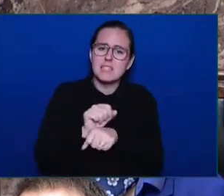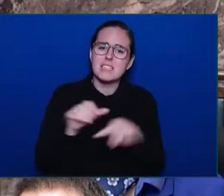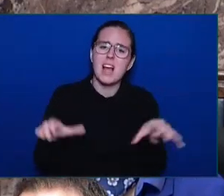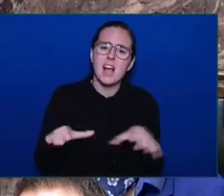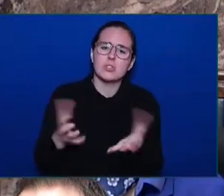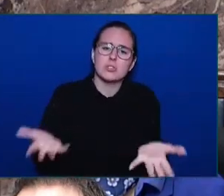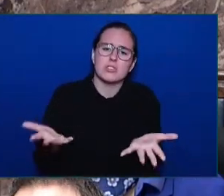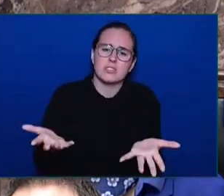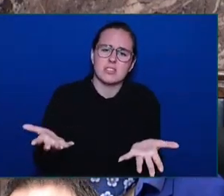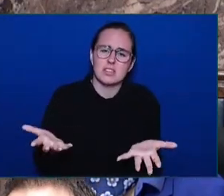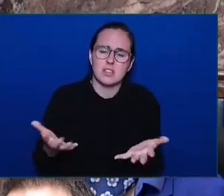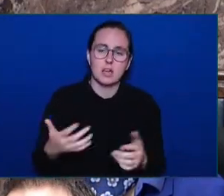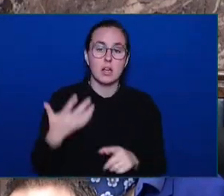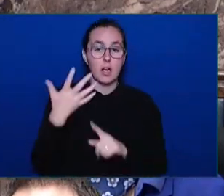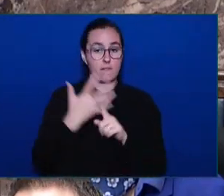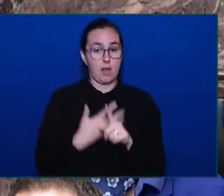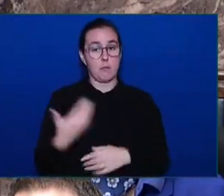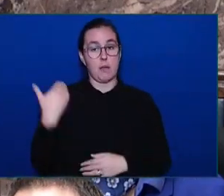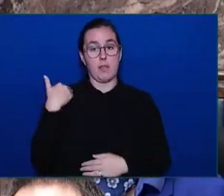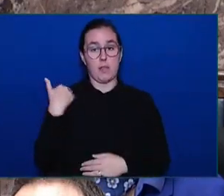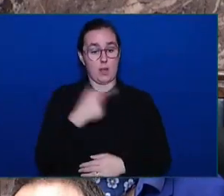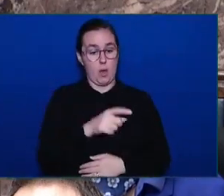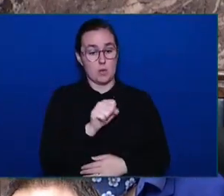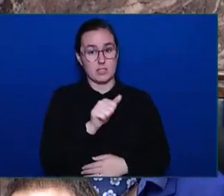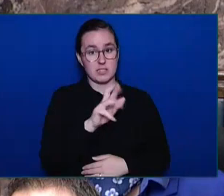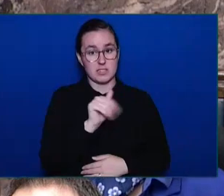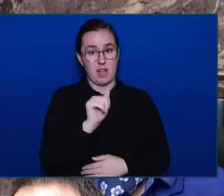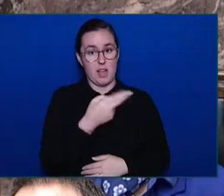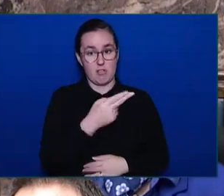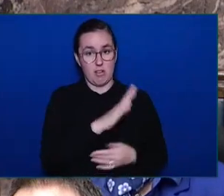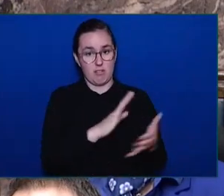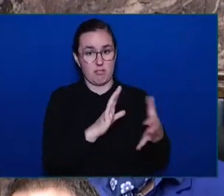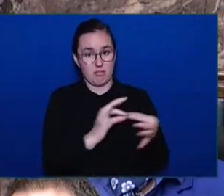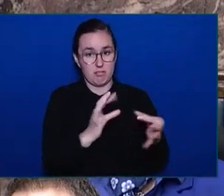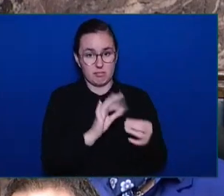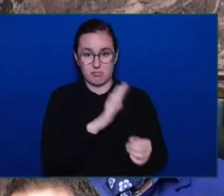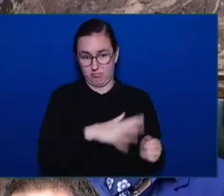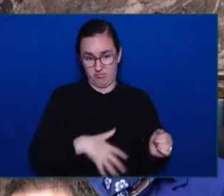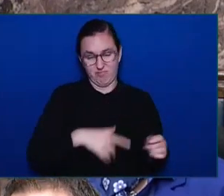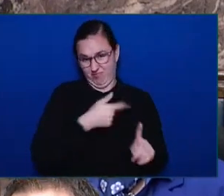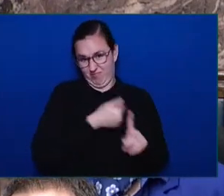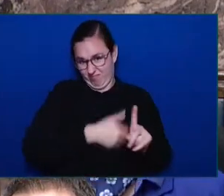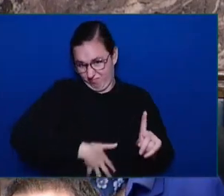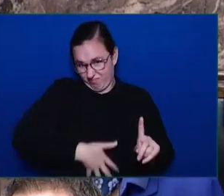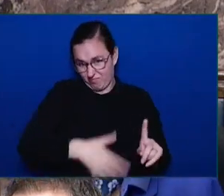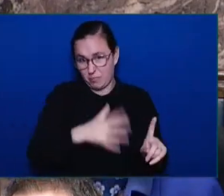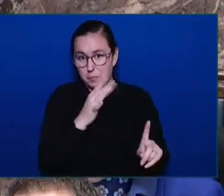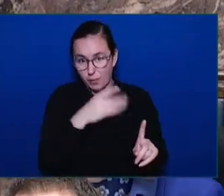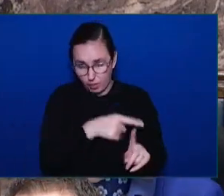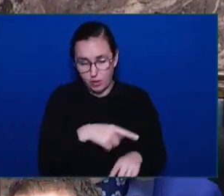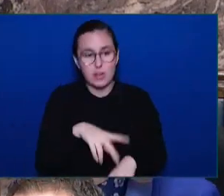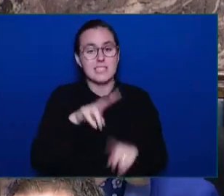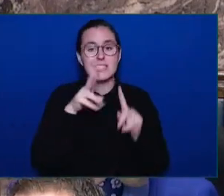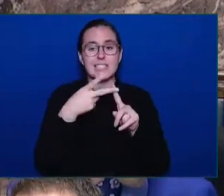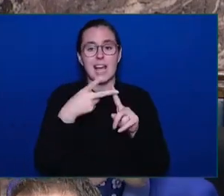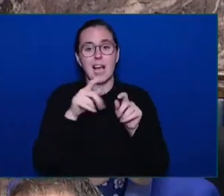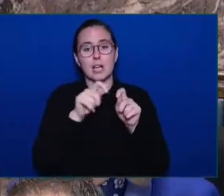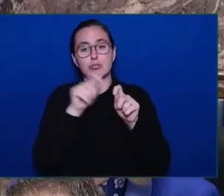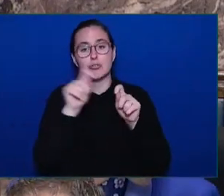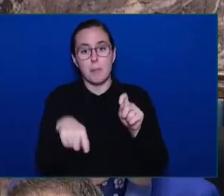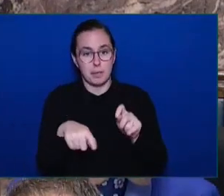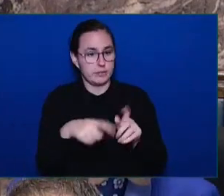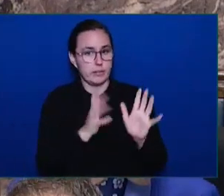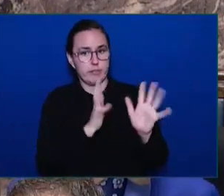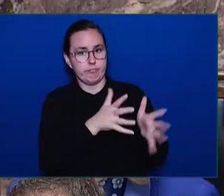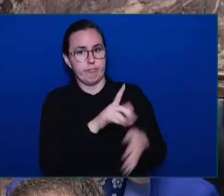second trimester left alone for hours at the hospital, forced to have a miscarriage in the washroom and left